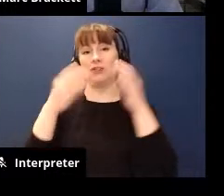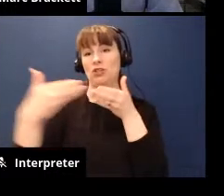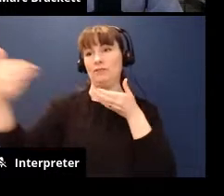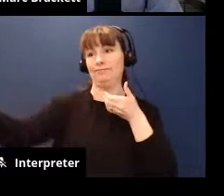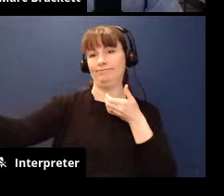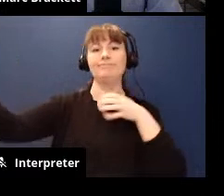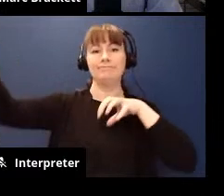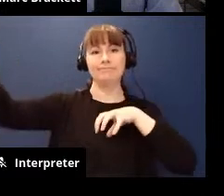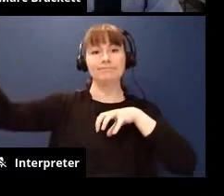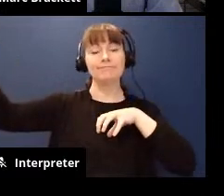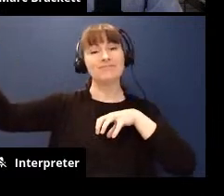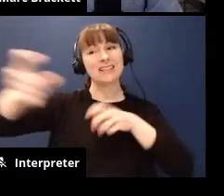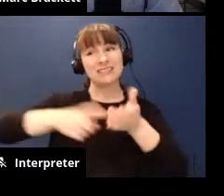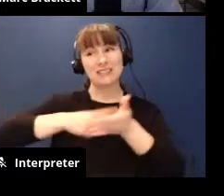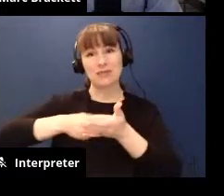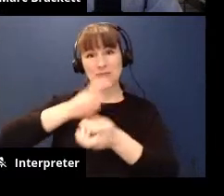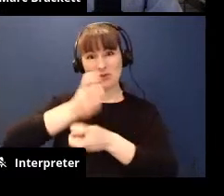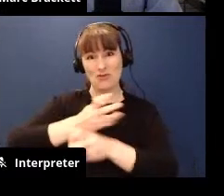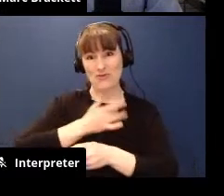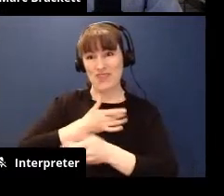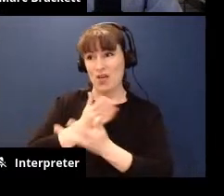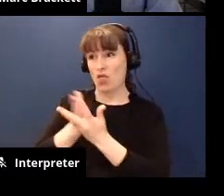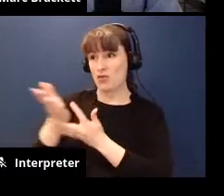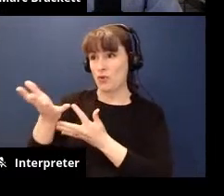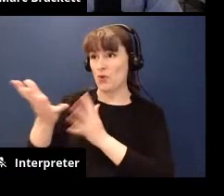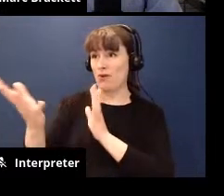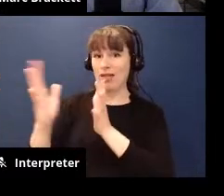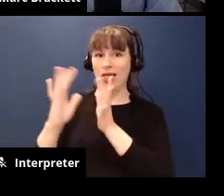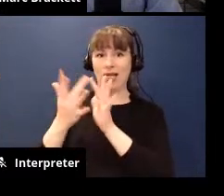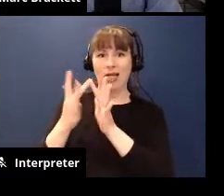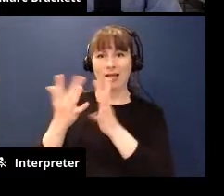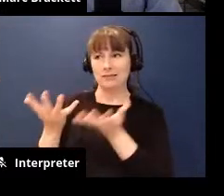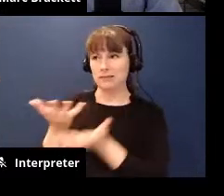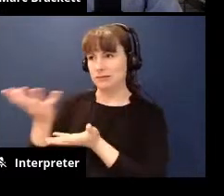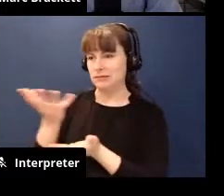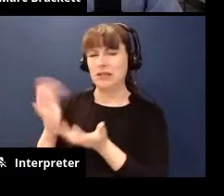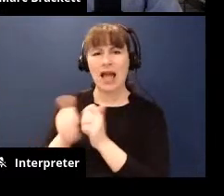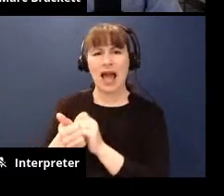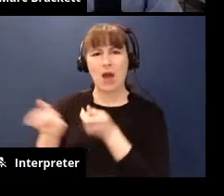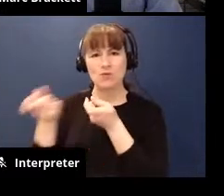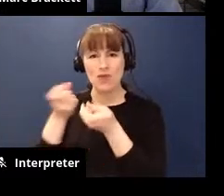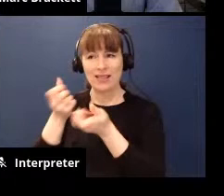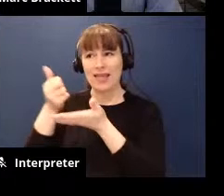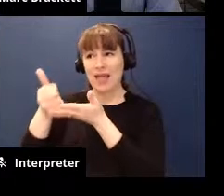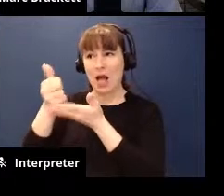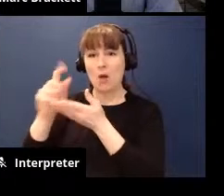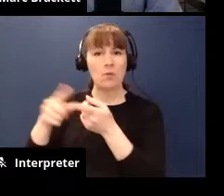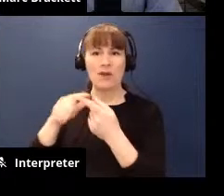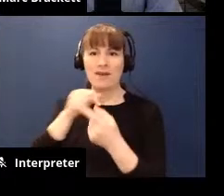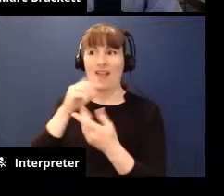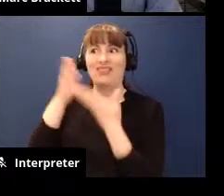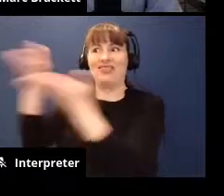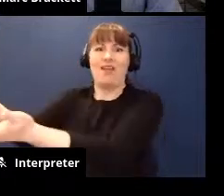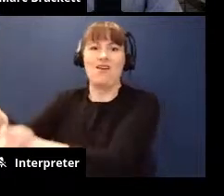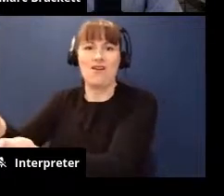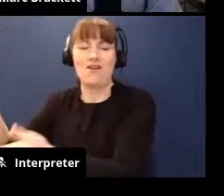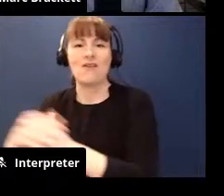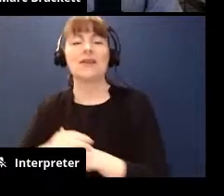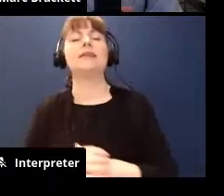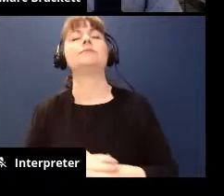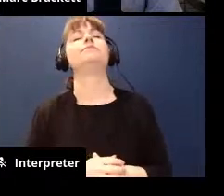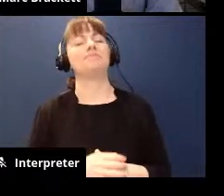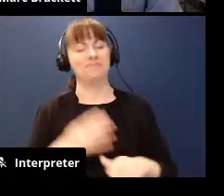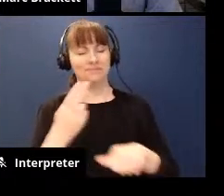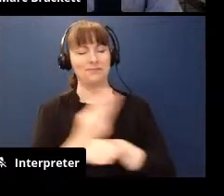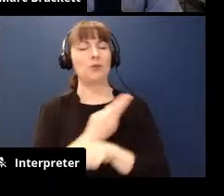sometimes hard to feel that through a video screen so how do we help regulate when we can't be with them in 3d so that's when you can